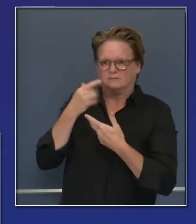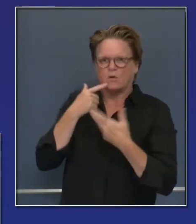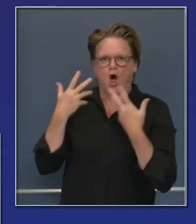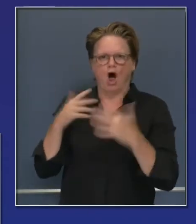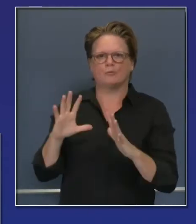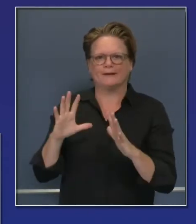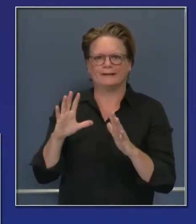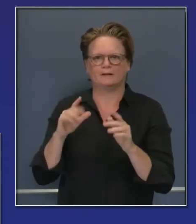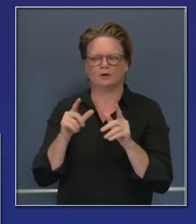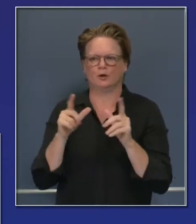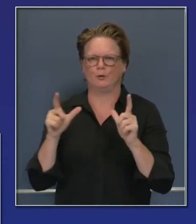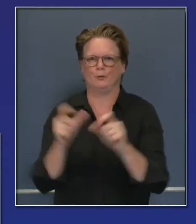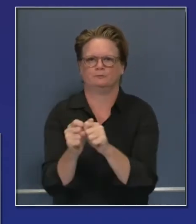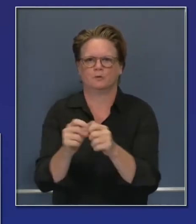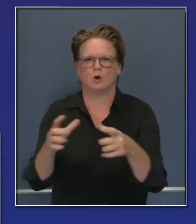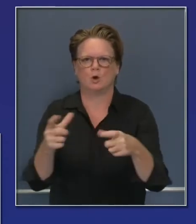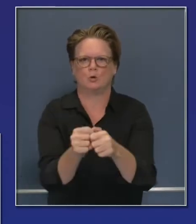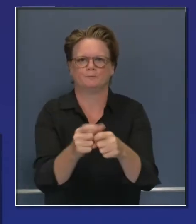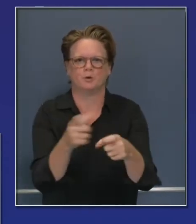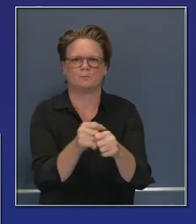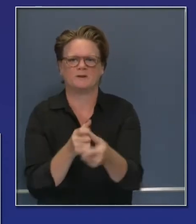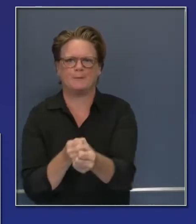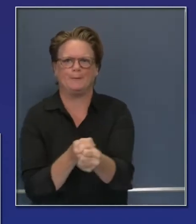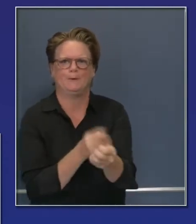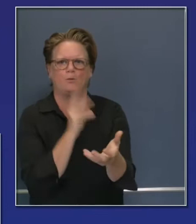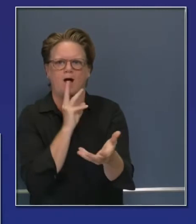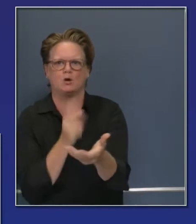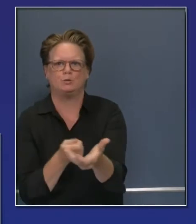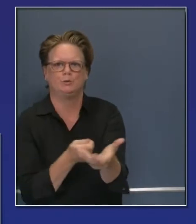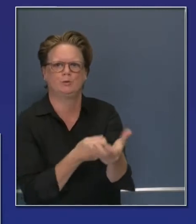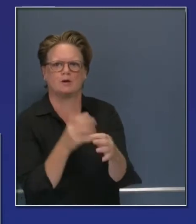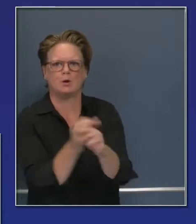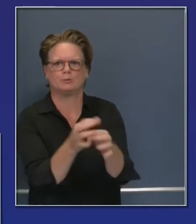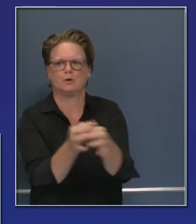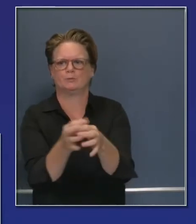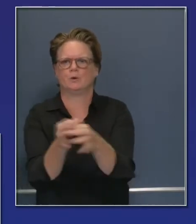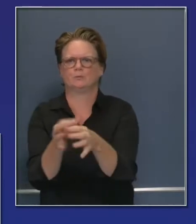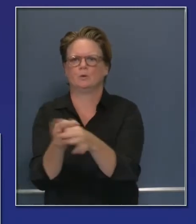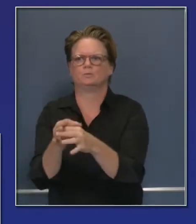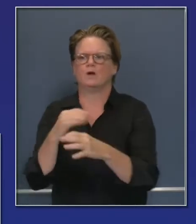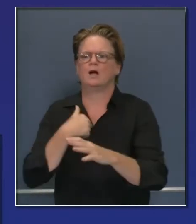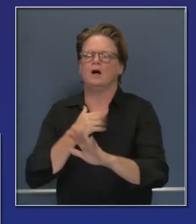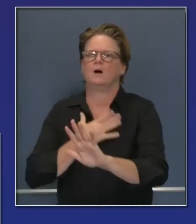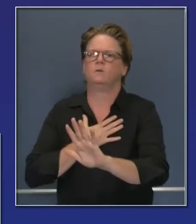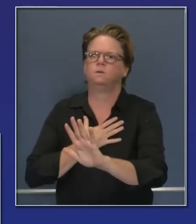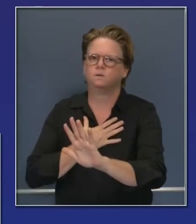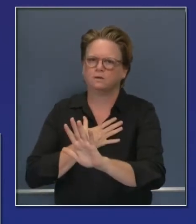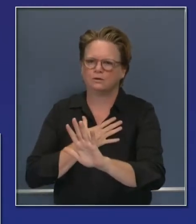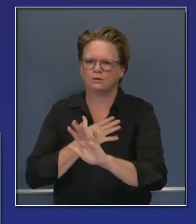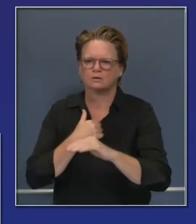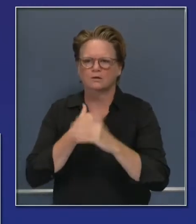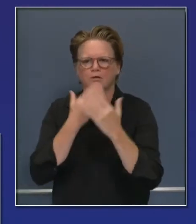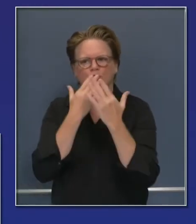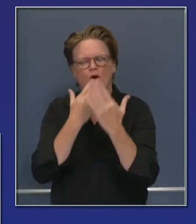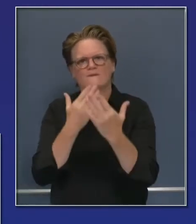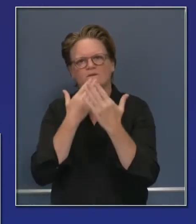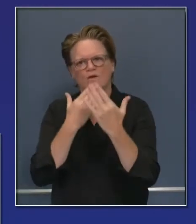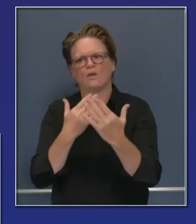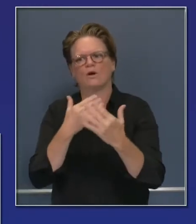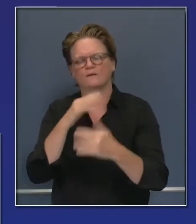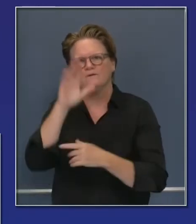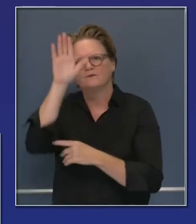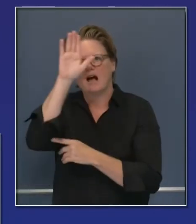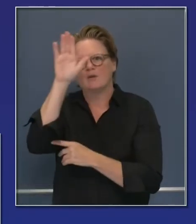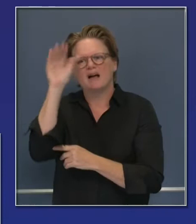and scope of what these incredible leaders, these incredible frontline heroes are doing every single day, not only to address